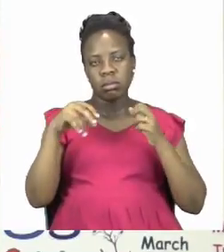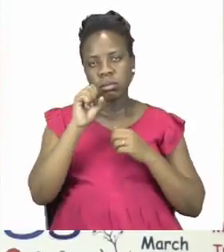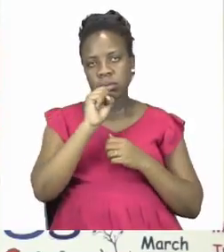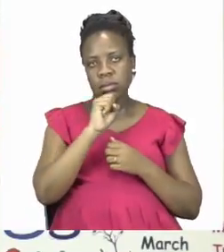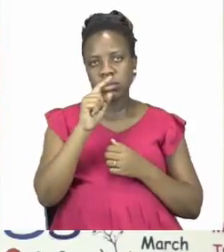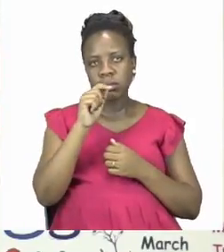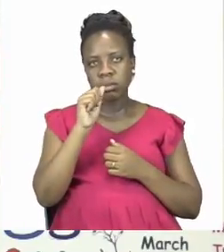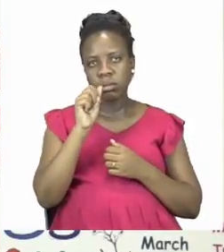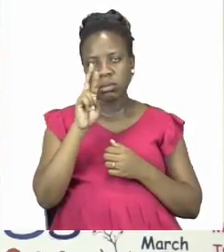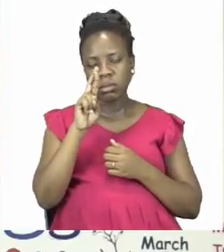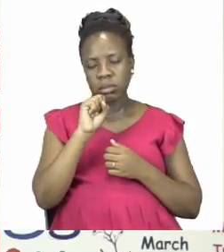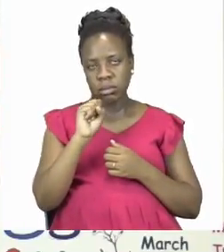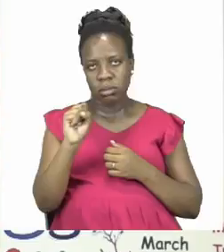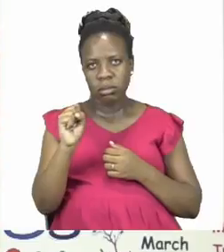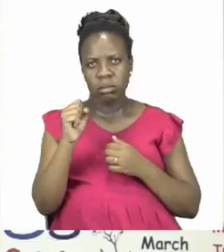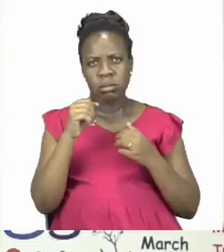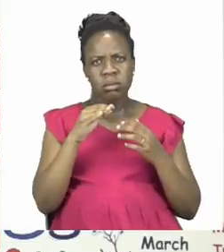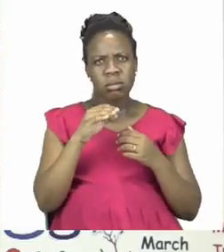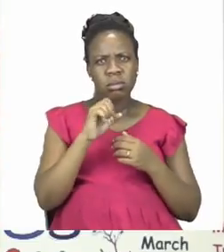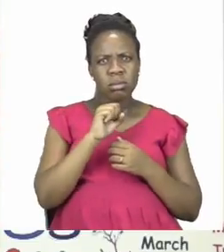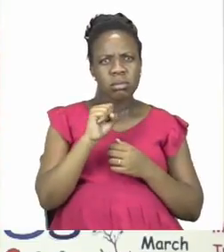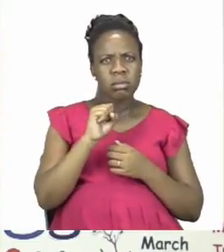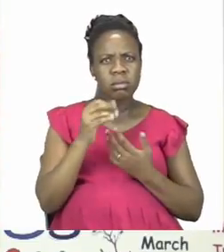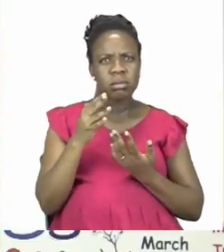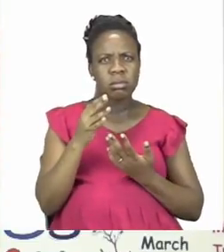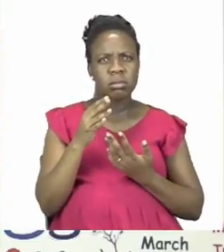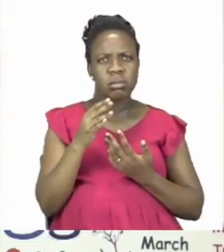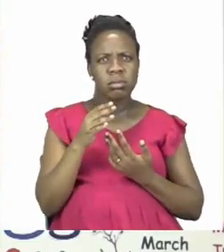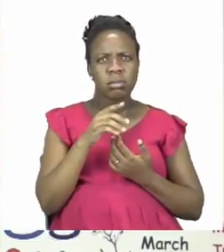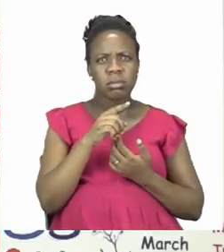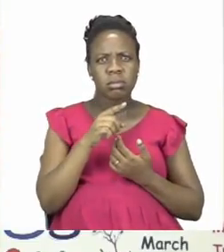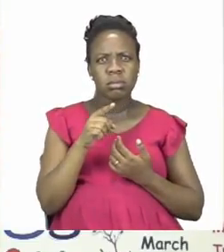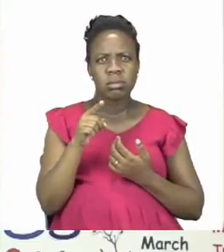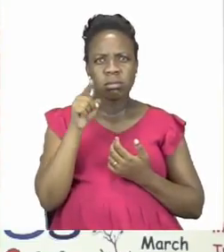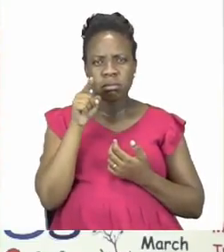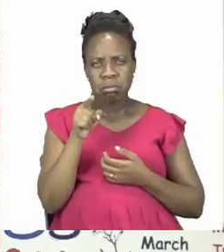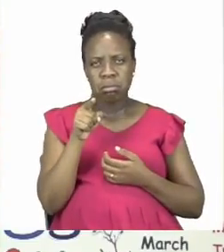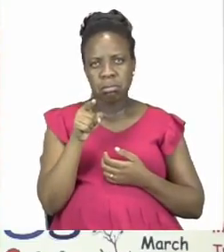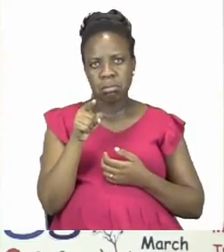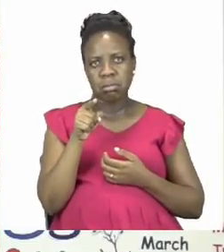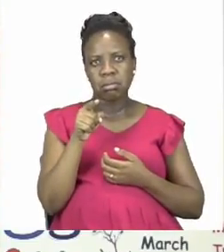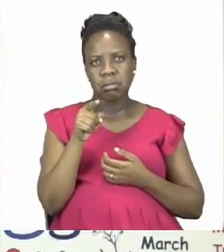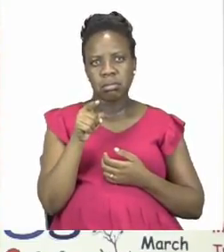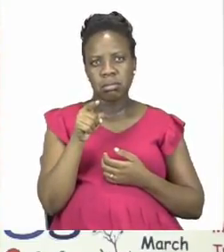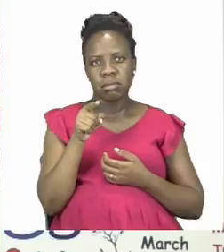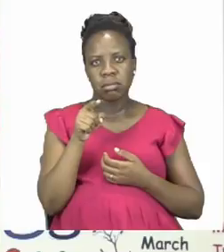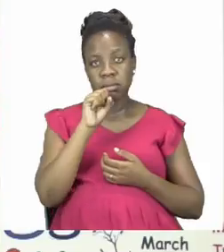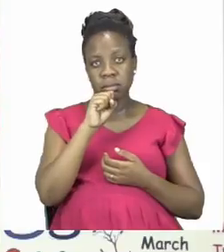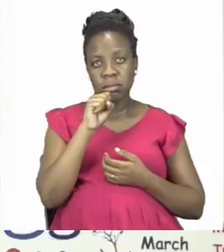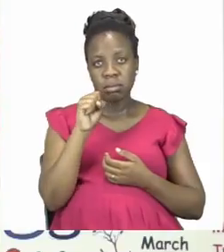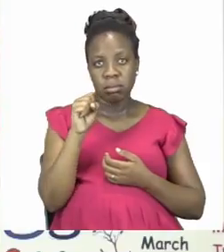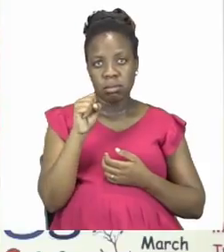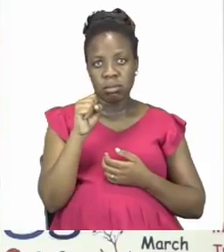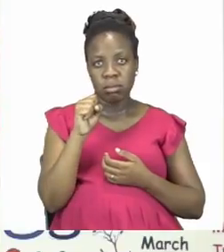S. So do you see a letter S anywhere? Of course over there we have a letter